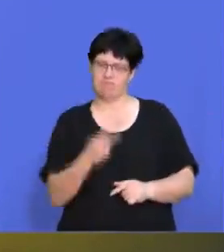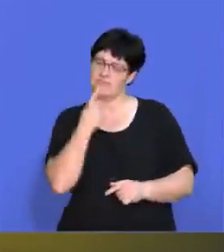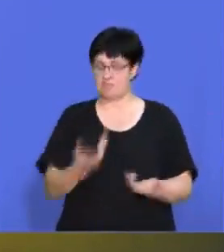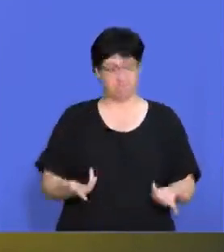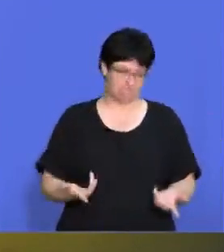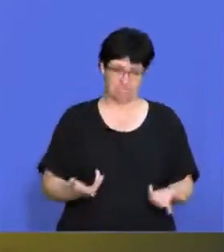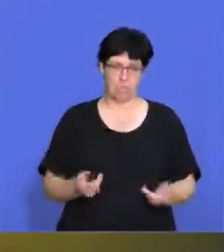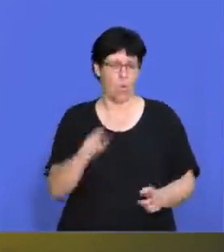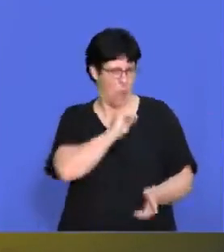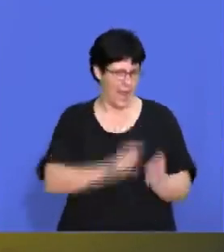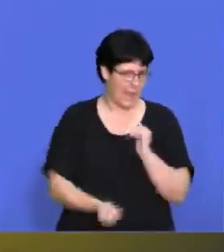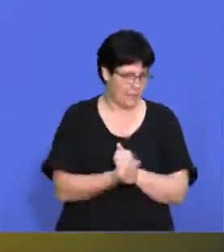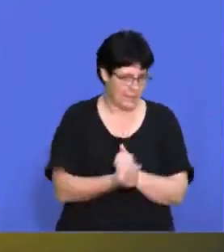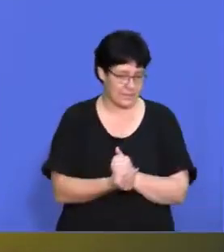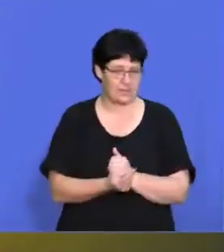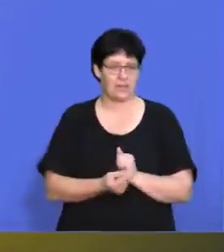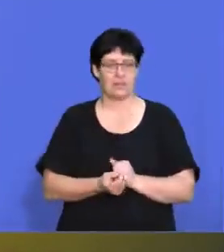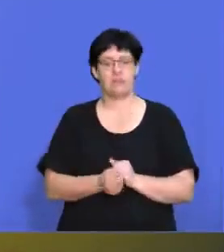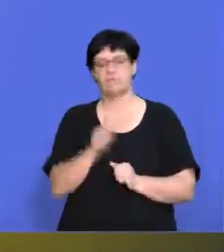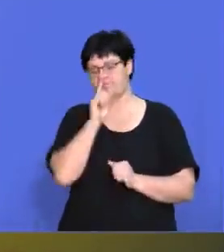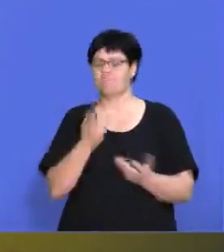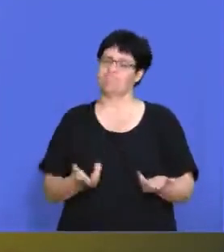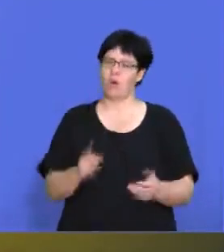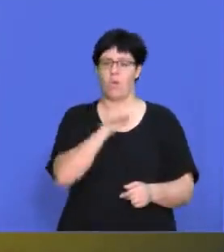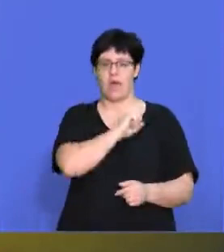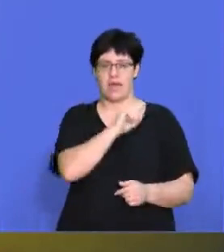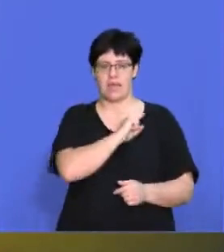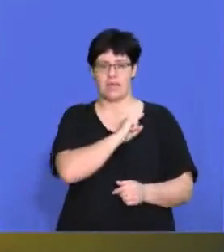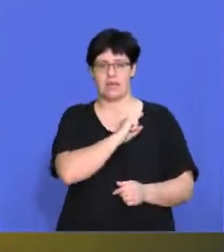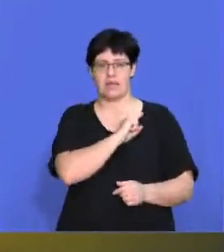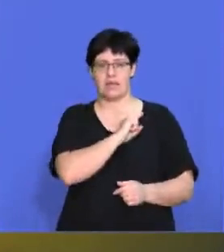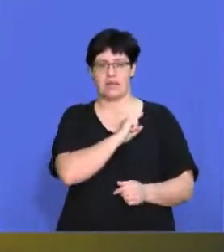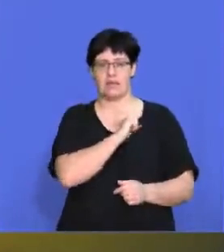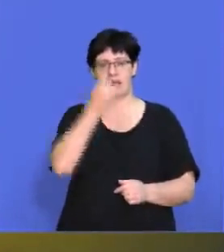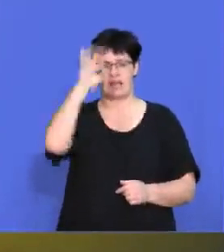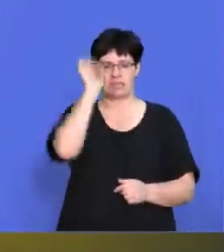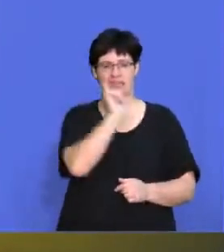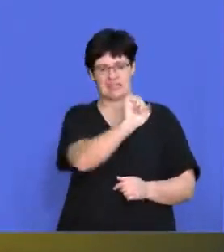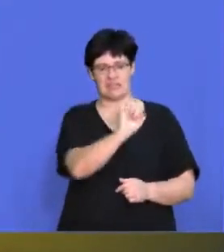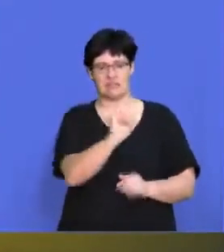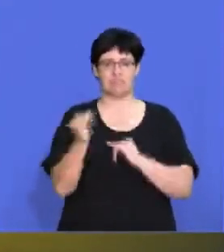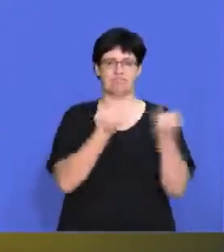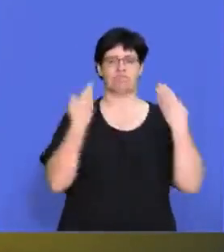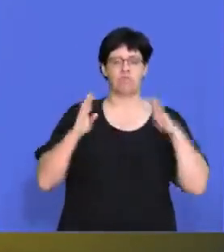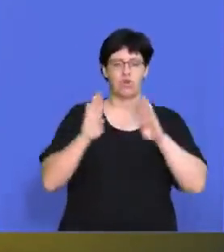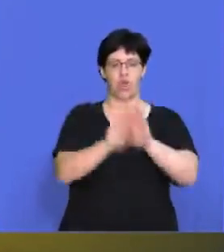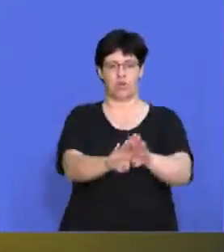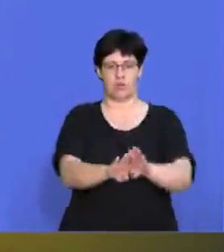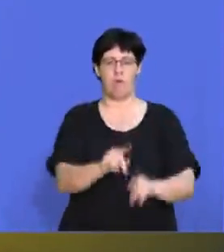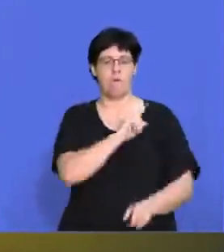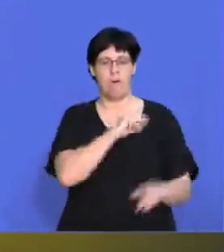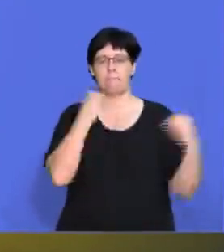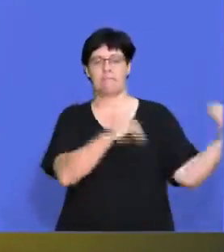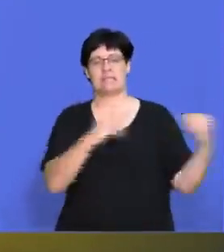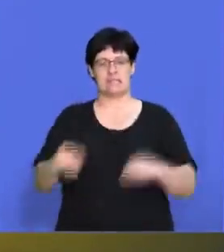and they might say, right, what caused that? And you can say, right, it's because the government introduced the lockdown